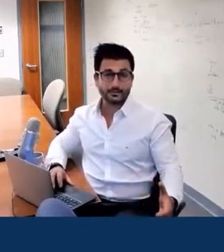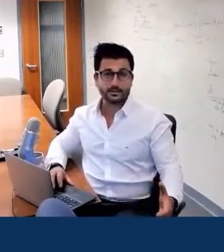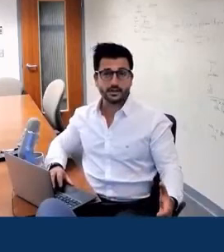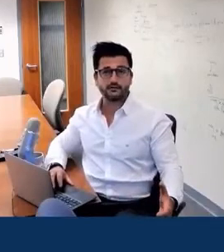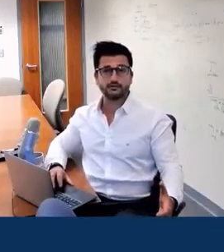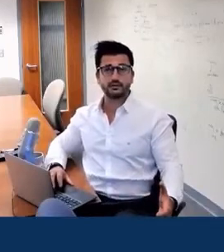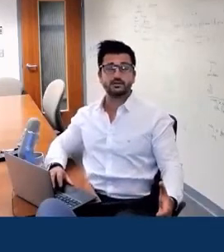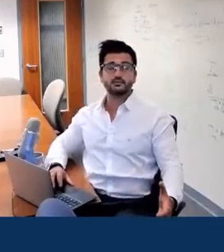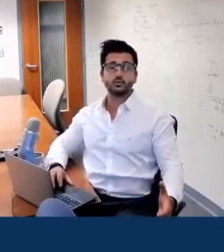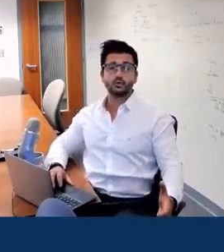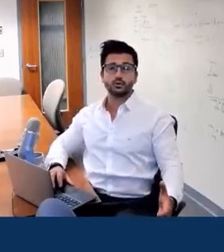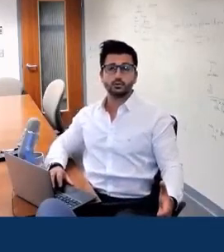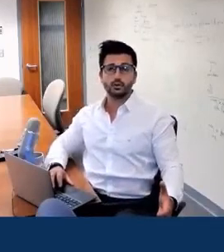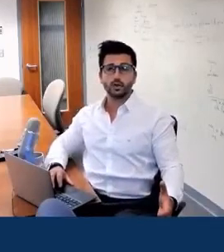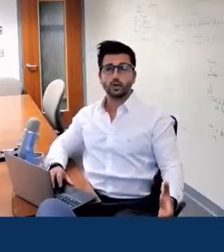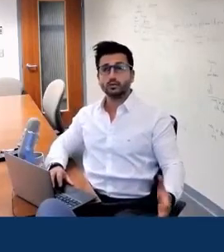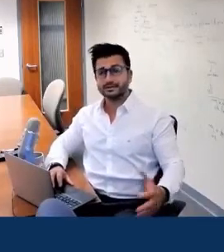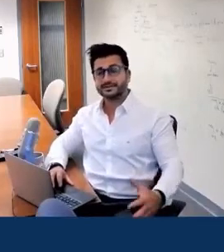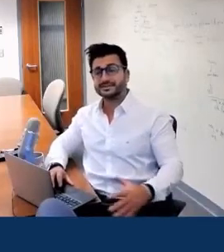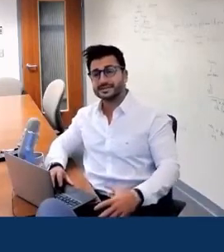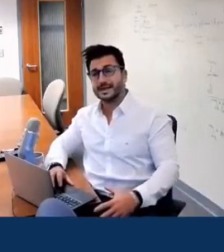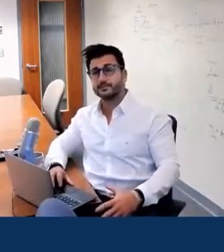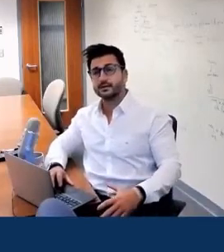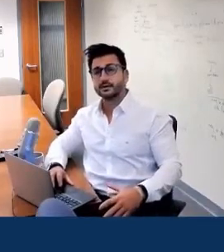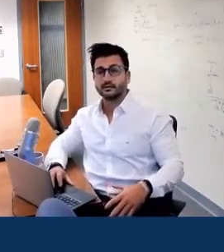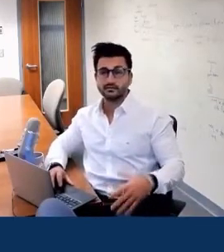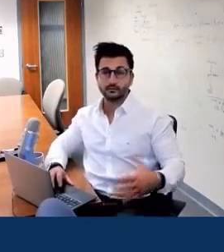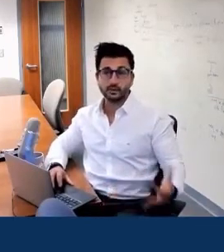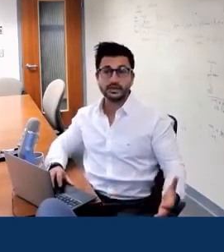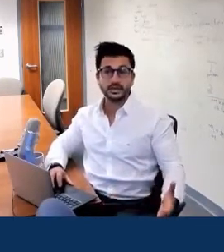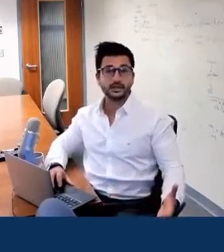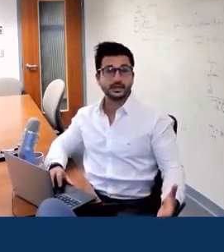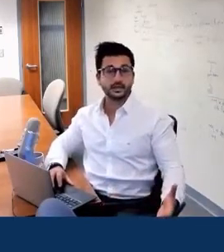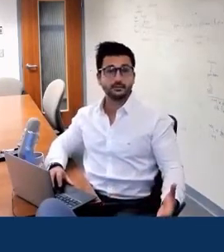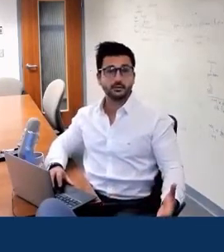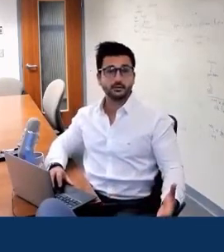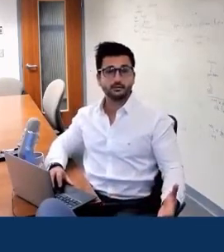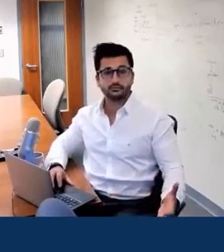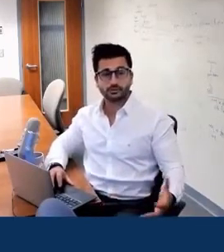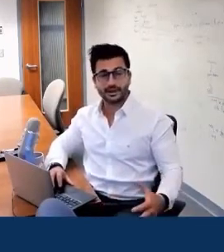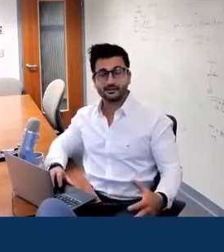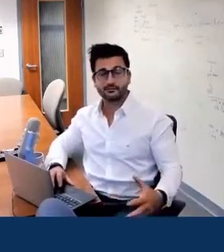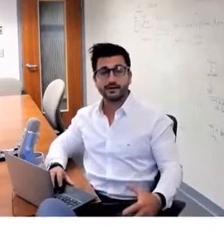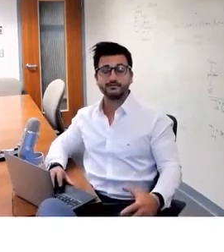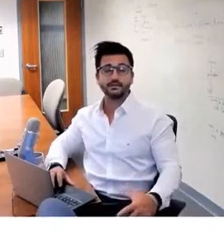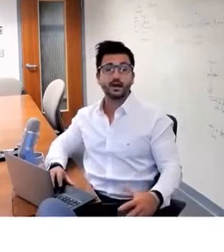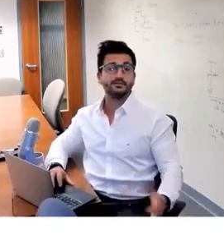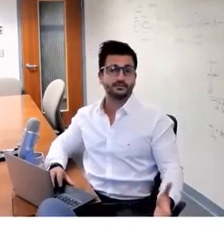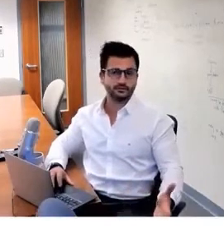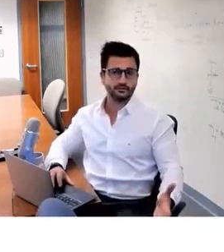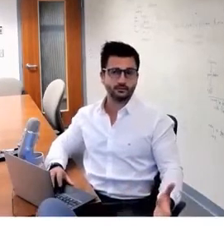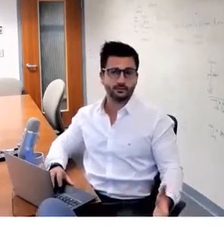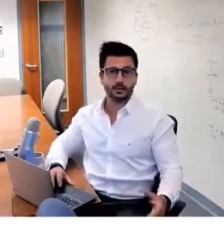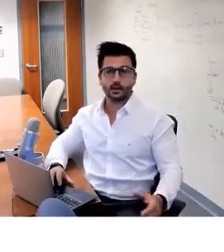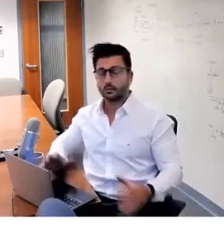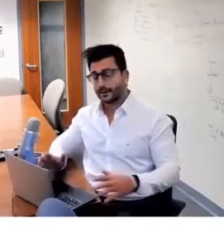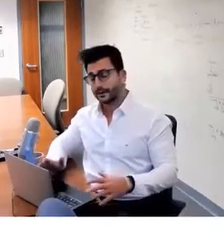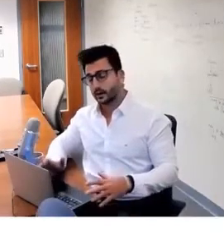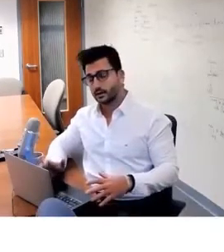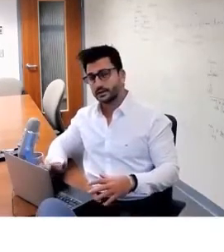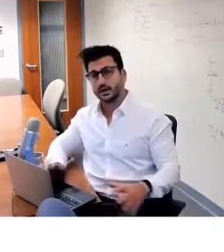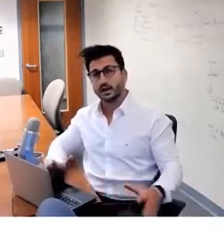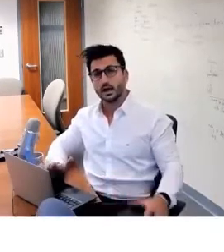a trained mediation case worker who will assist them in submitting a claim to the relevant composition scheme.